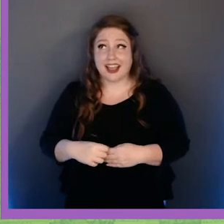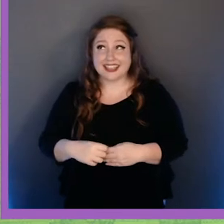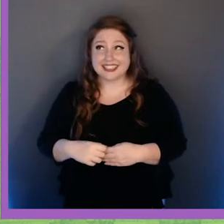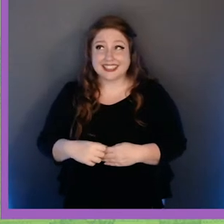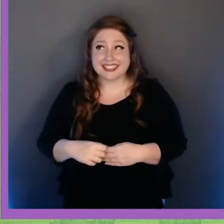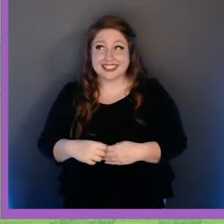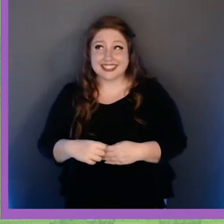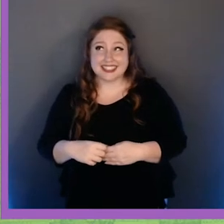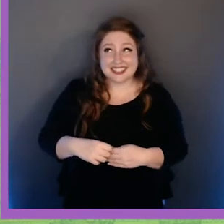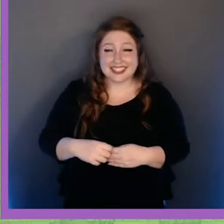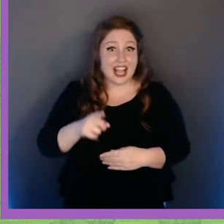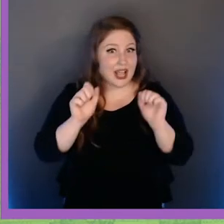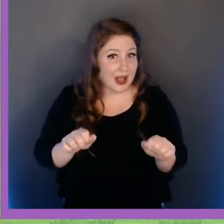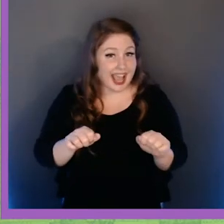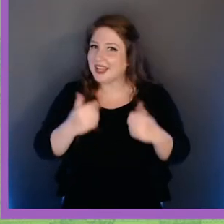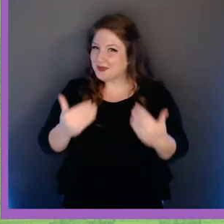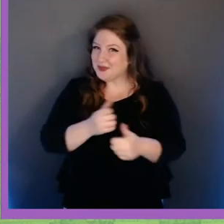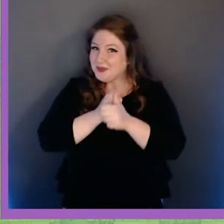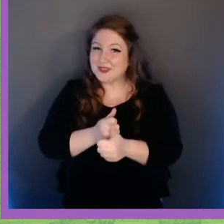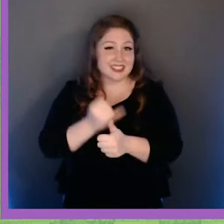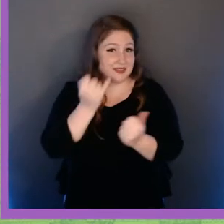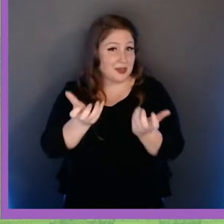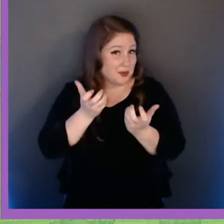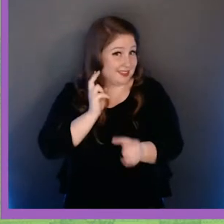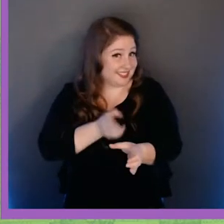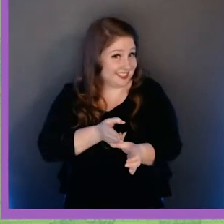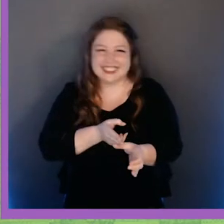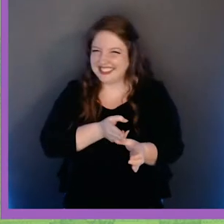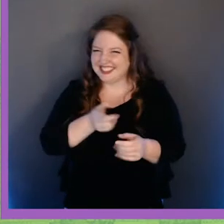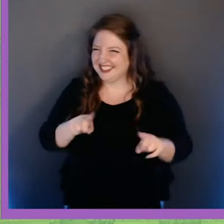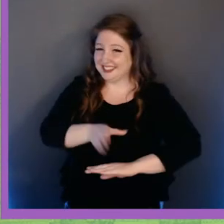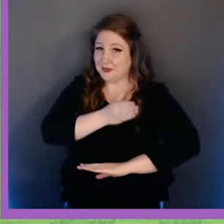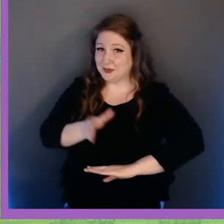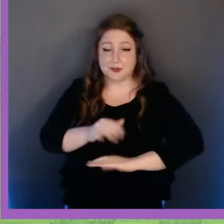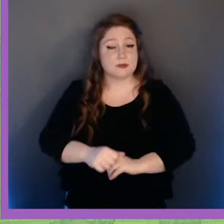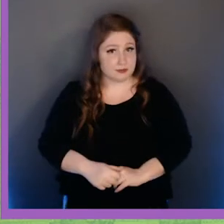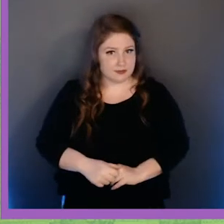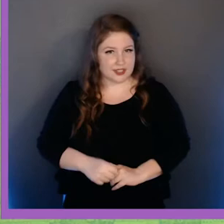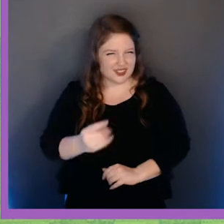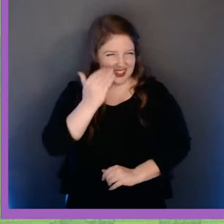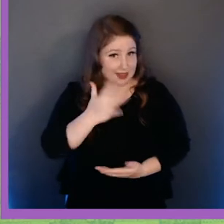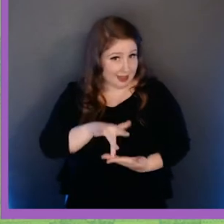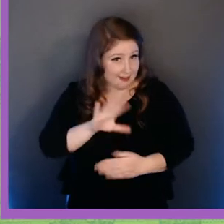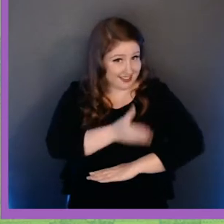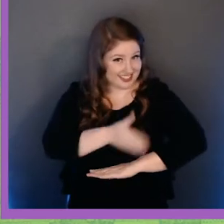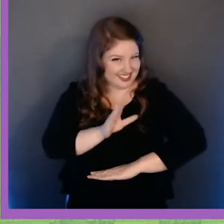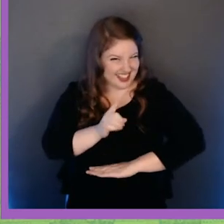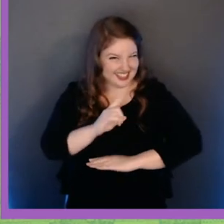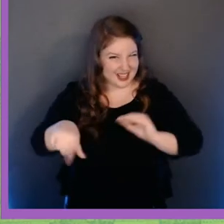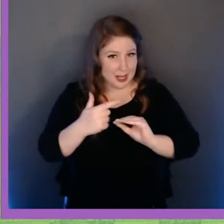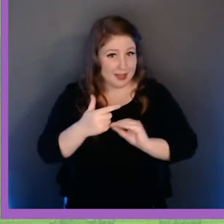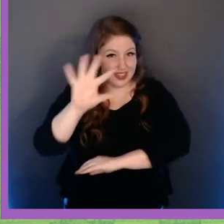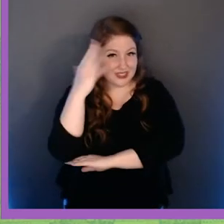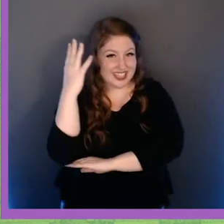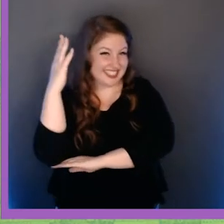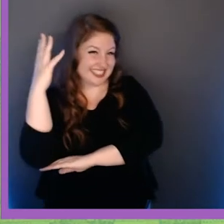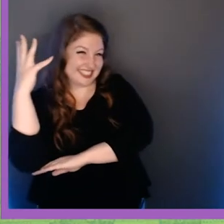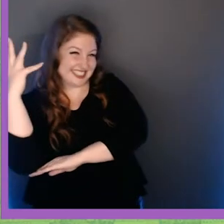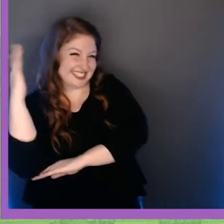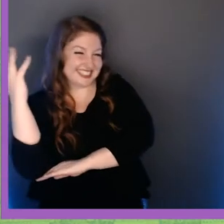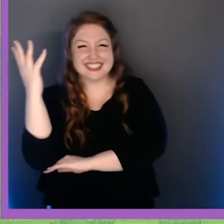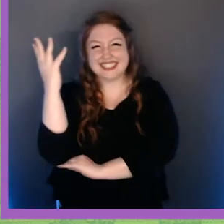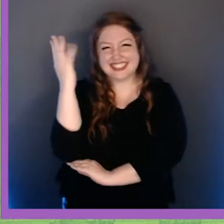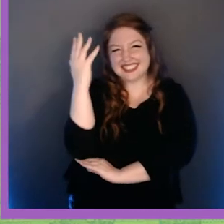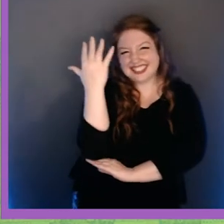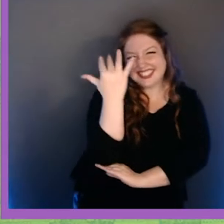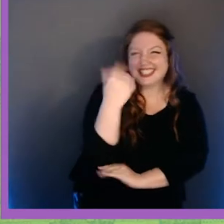you can clap the 3-2 clave rhythm while we sing. In the middle when we get to in the